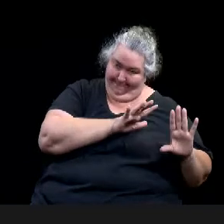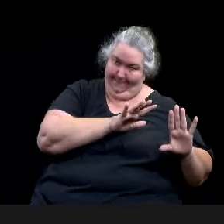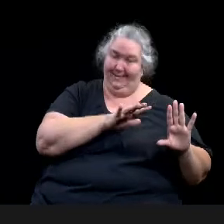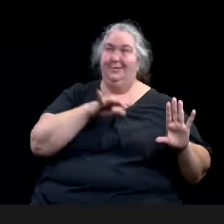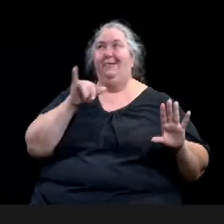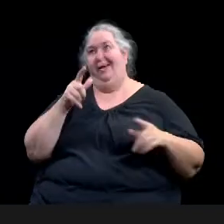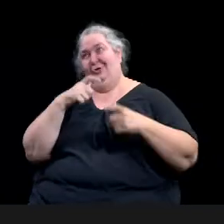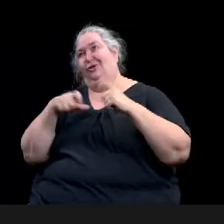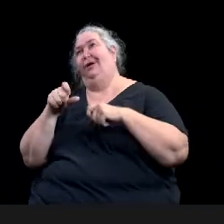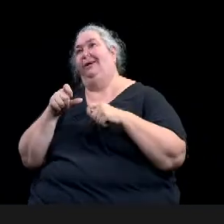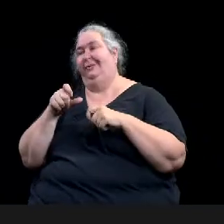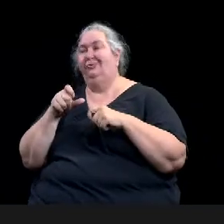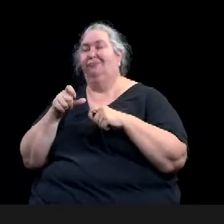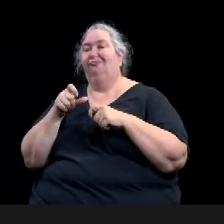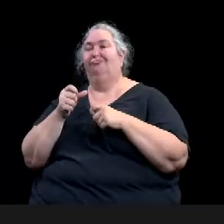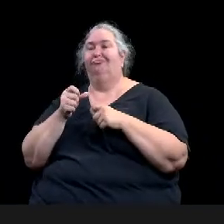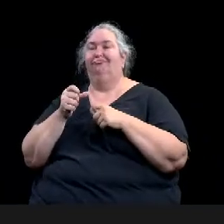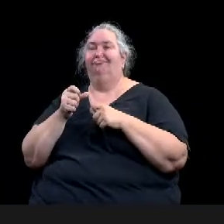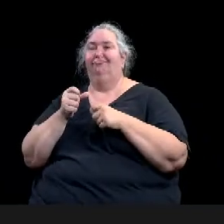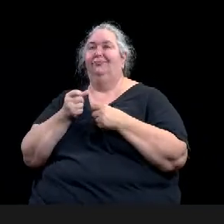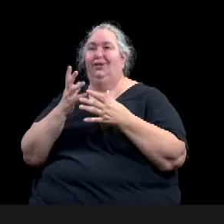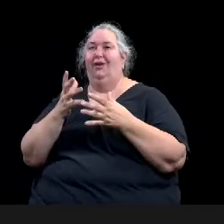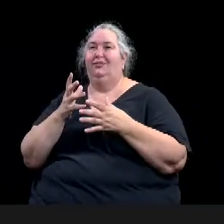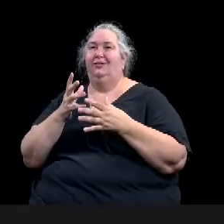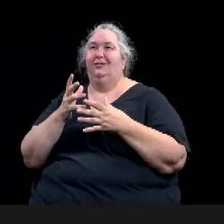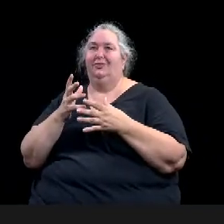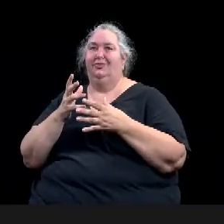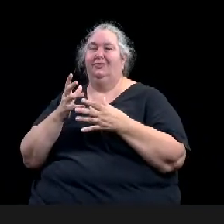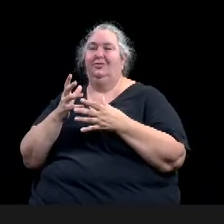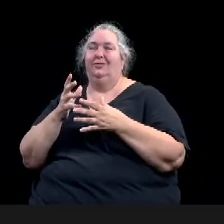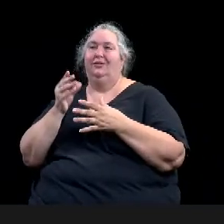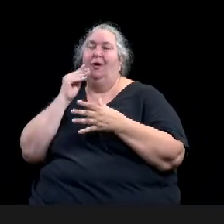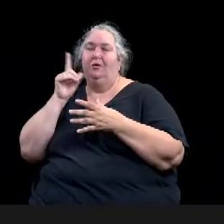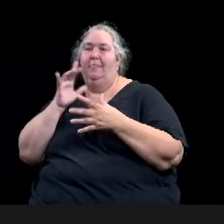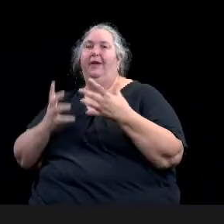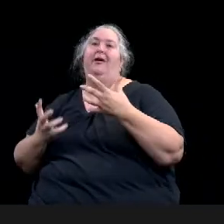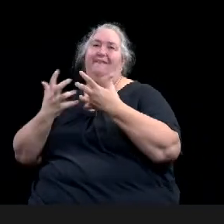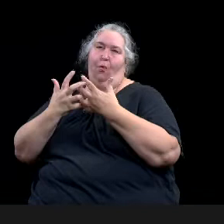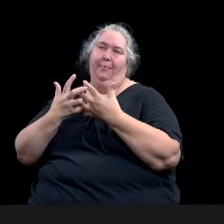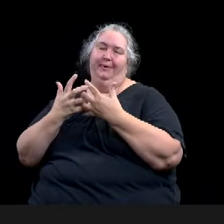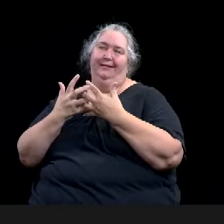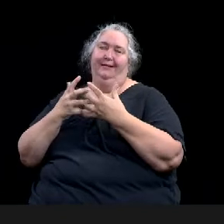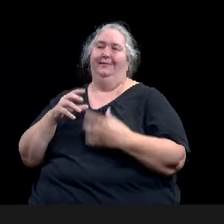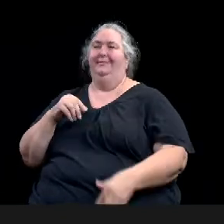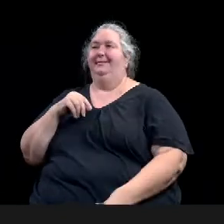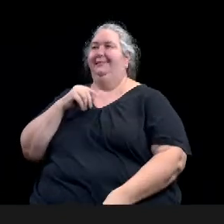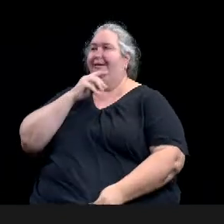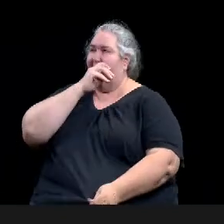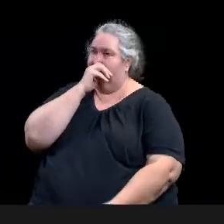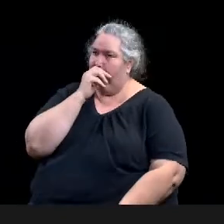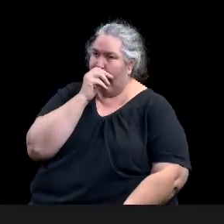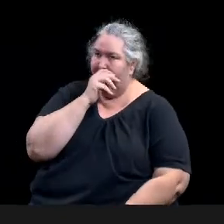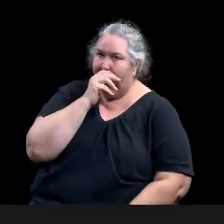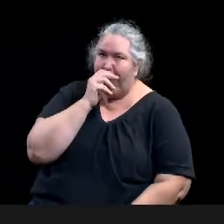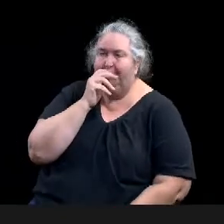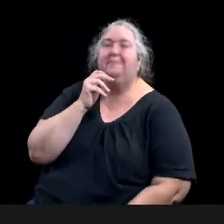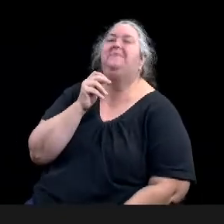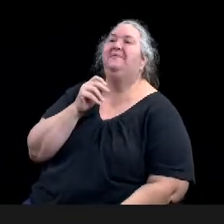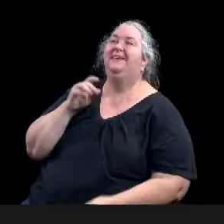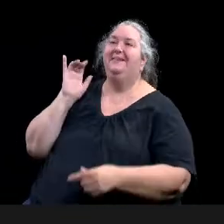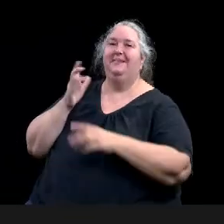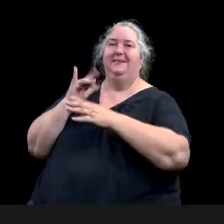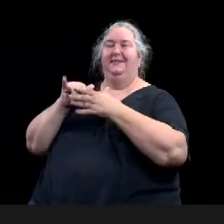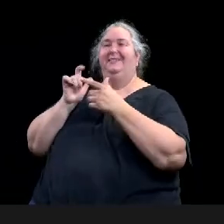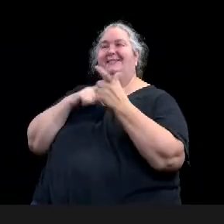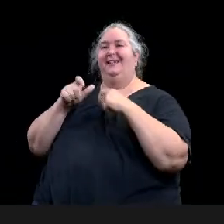with, with this proposed change, these could either stay single family homes and then be in conformance, or there's a possibility that all three